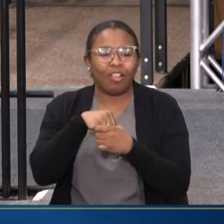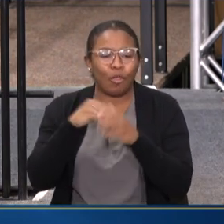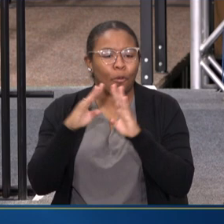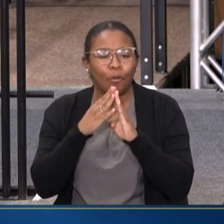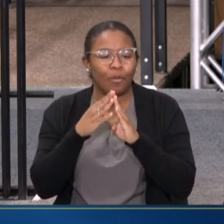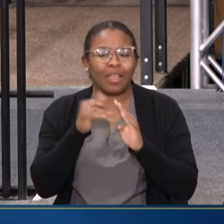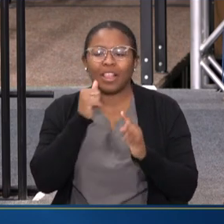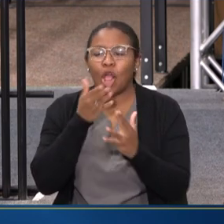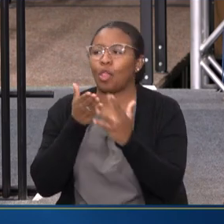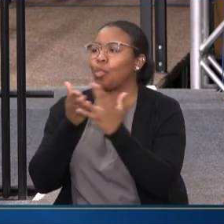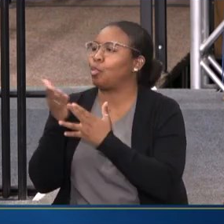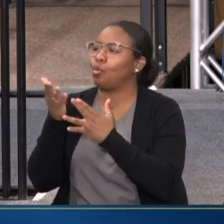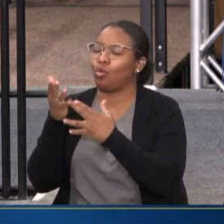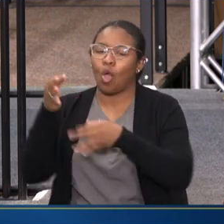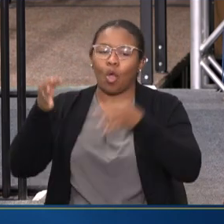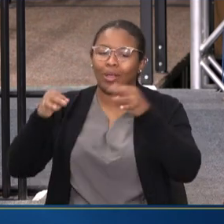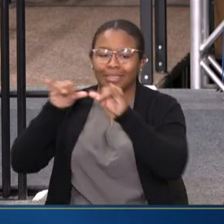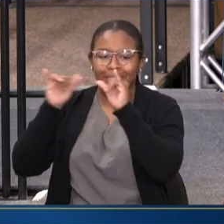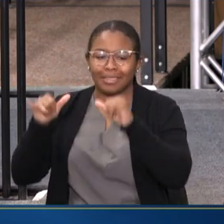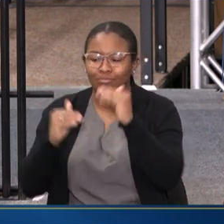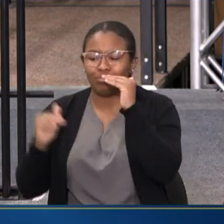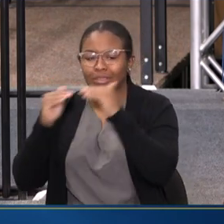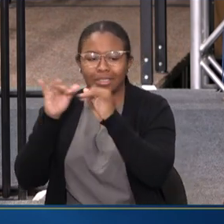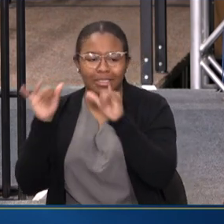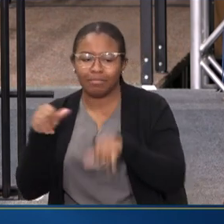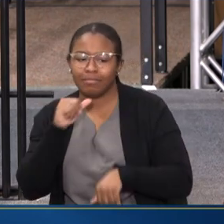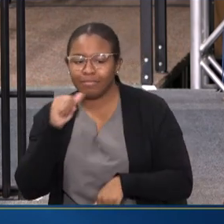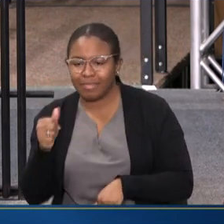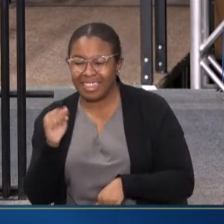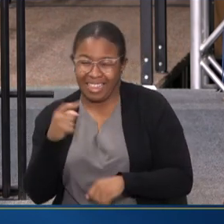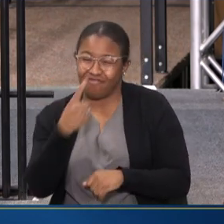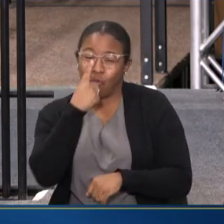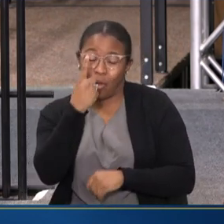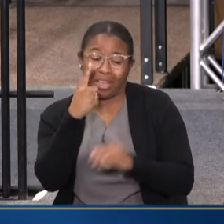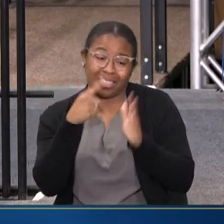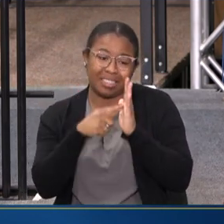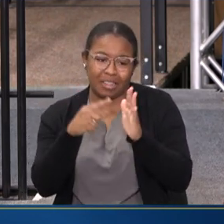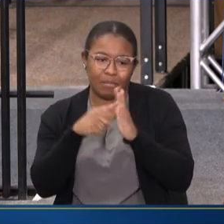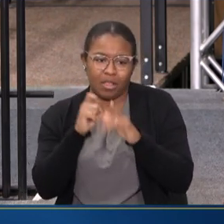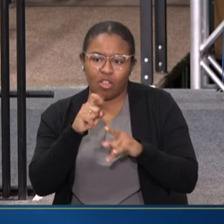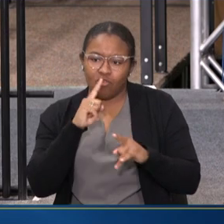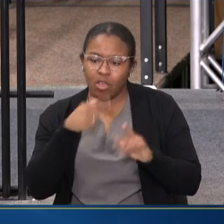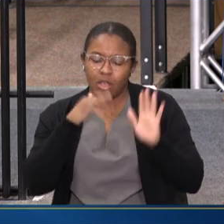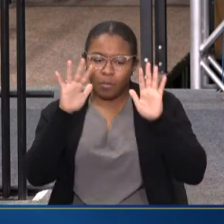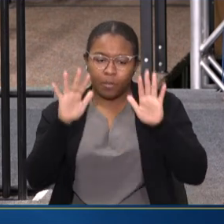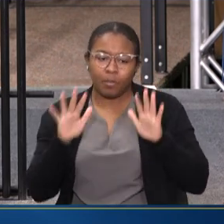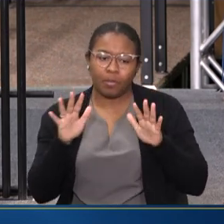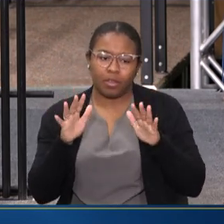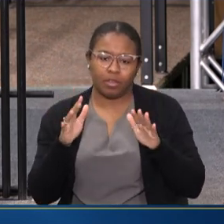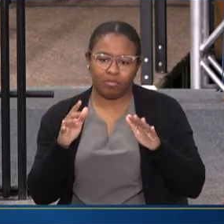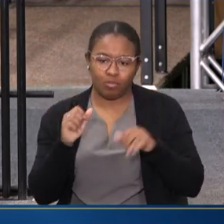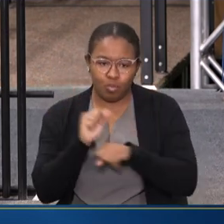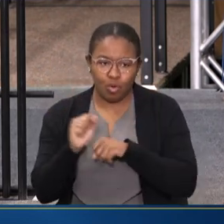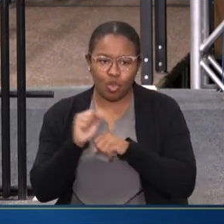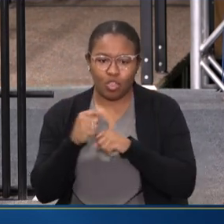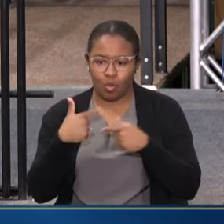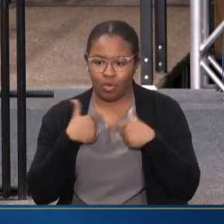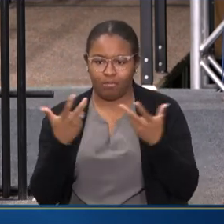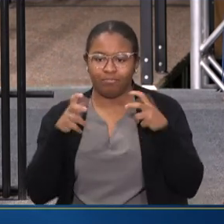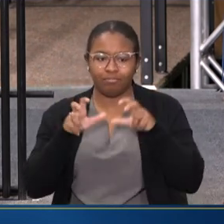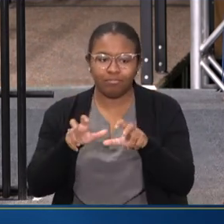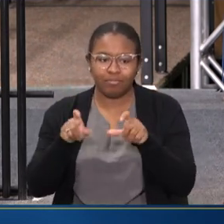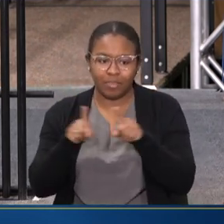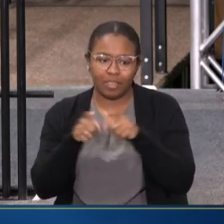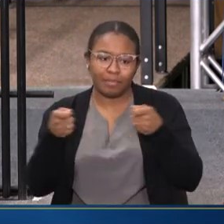THROUGH THE JUSTICE SYSTEM. AND THAT'S JUST ONE EXAMPLE OF I THINK THE TREMENDOUS EFFORT THAT WE'RE PUTTING IN AS AN